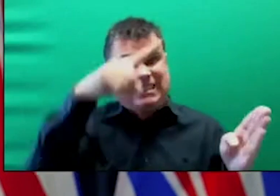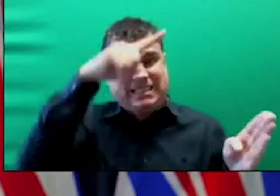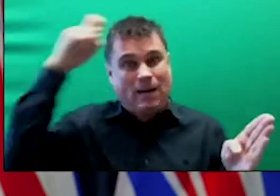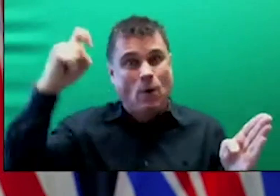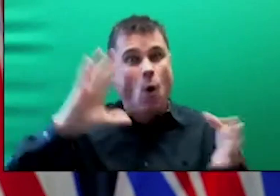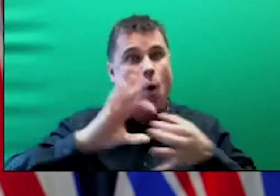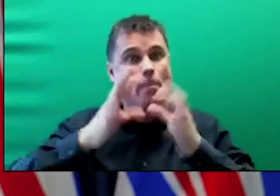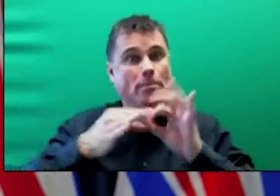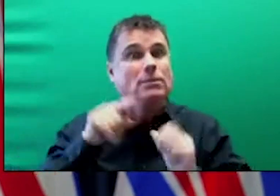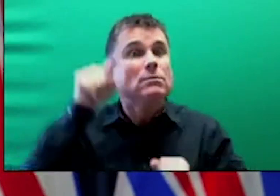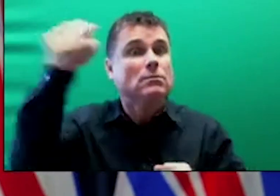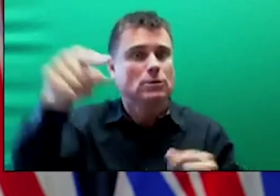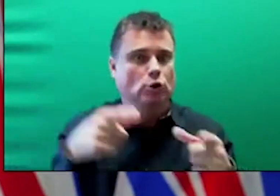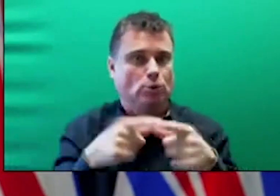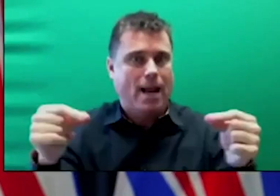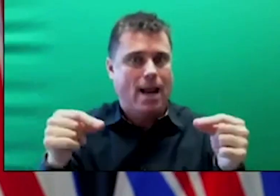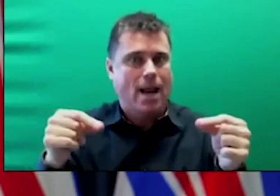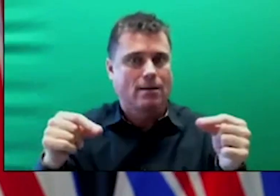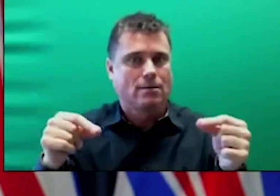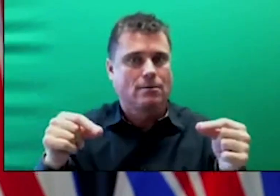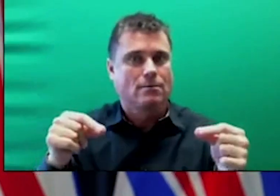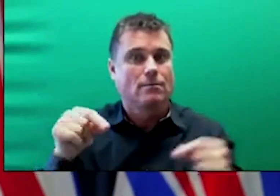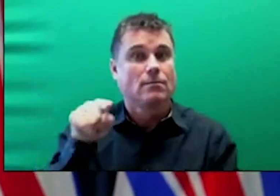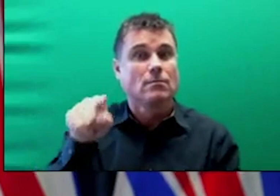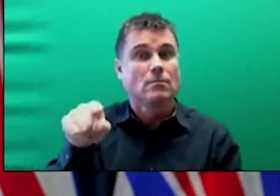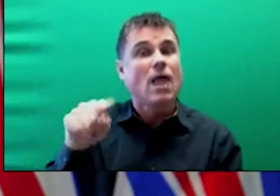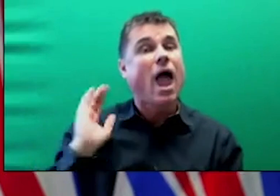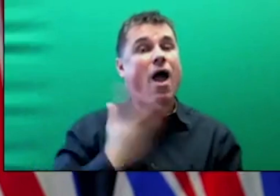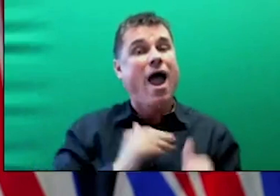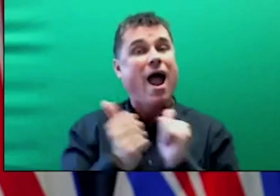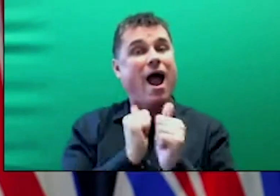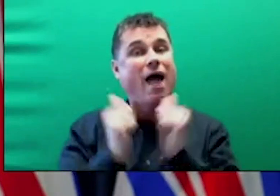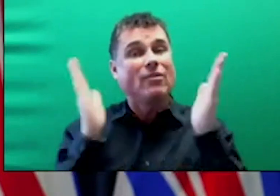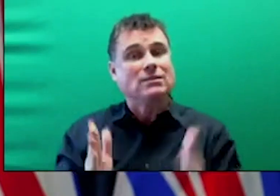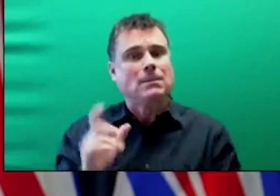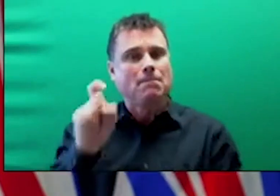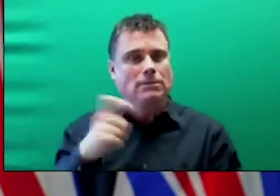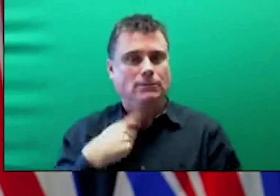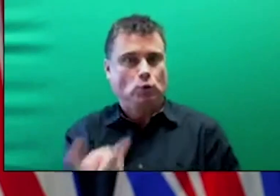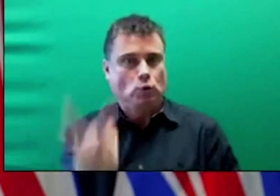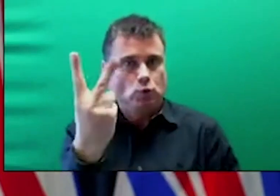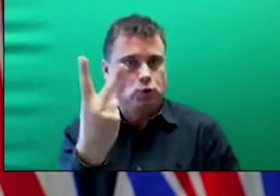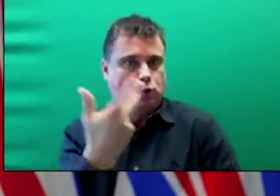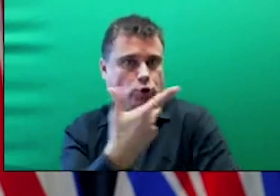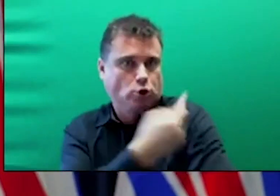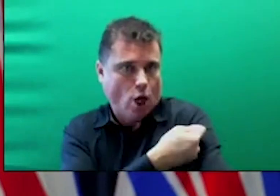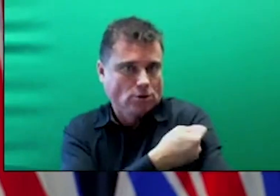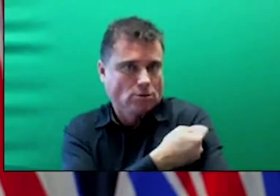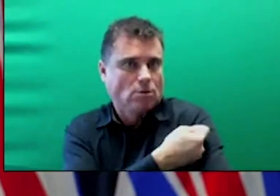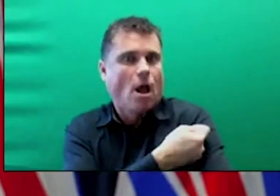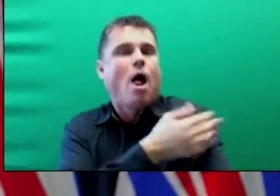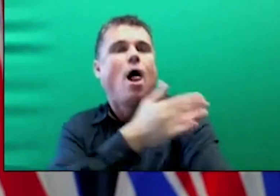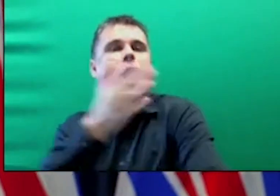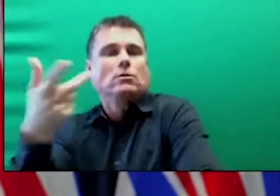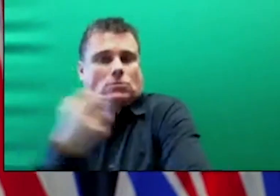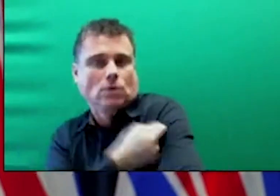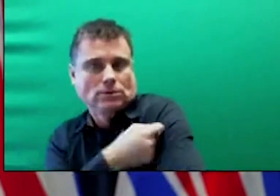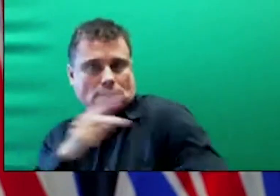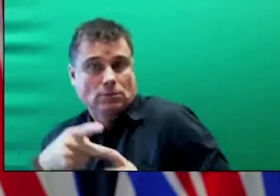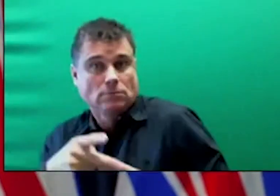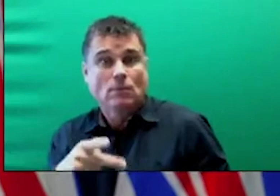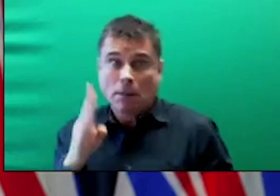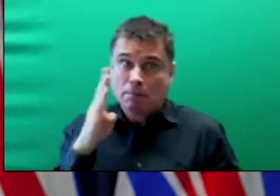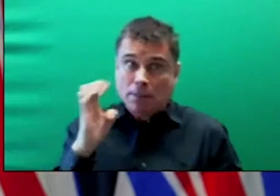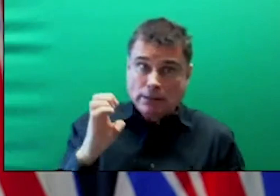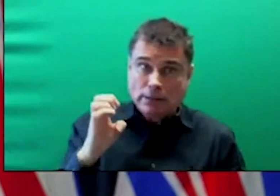There are two others, AstraZeneca and the Johnson & Johnson Jensen vaccine that are very close to approval